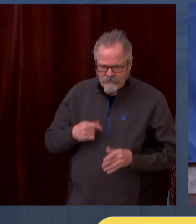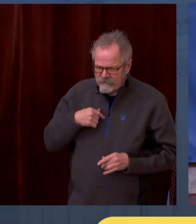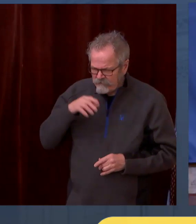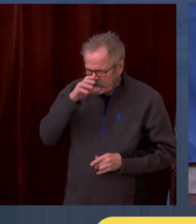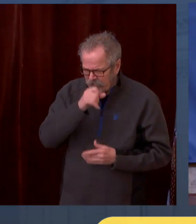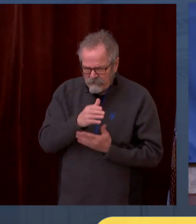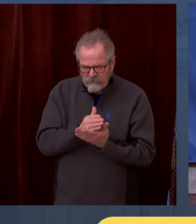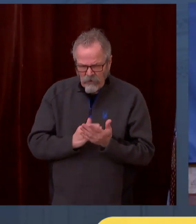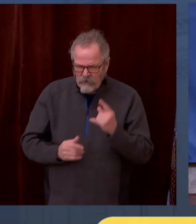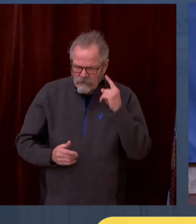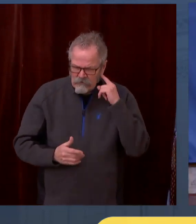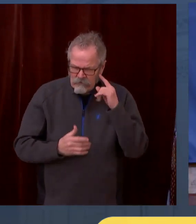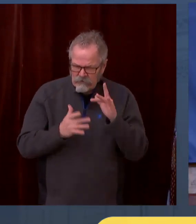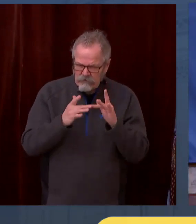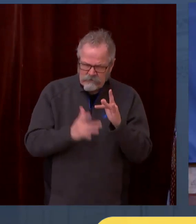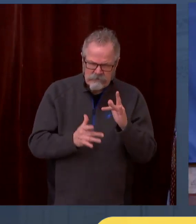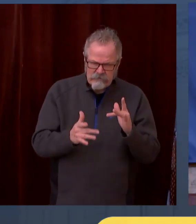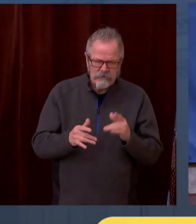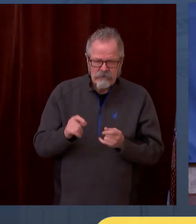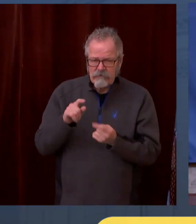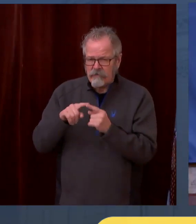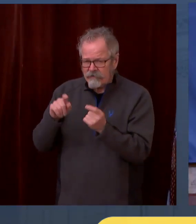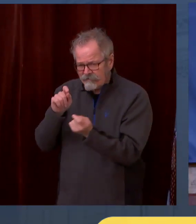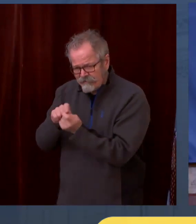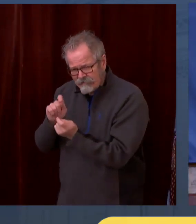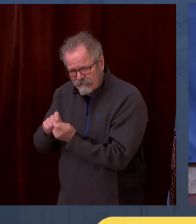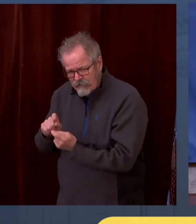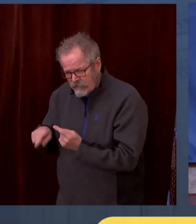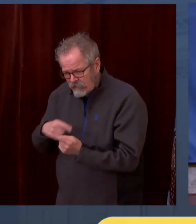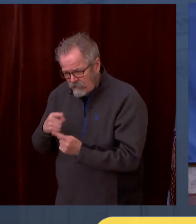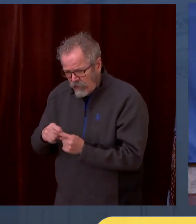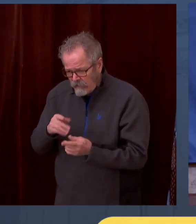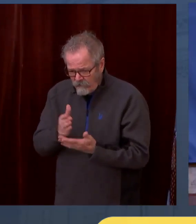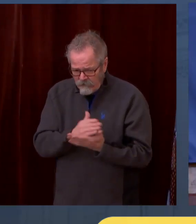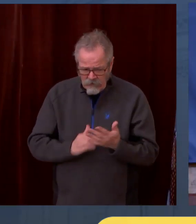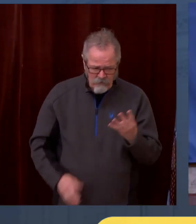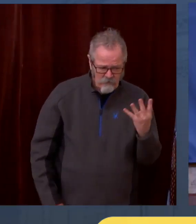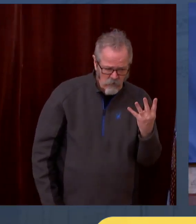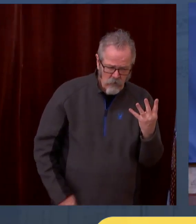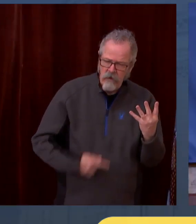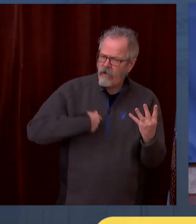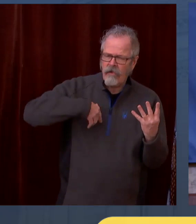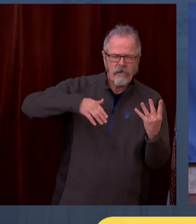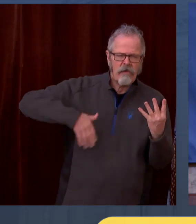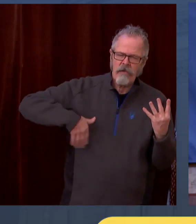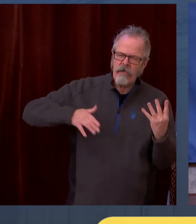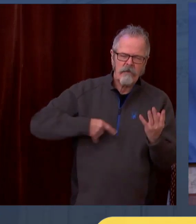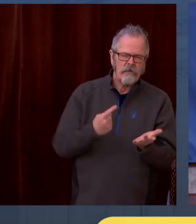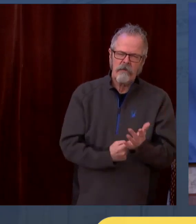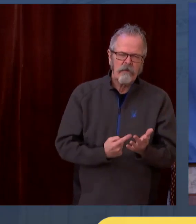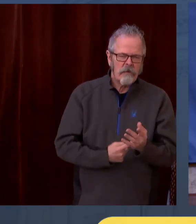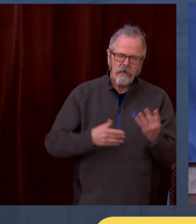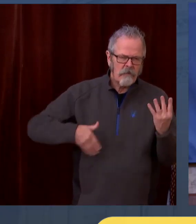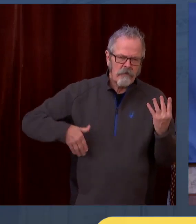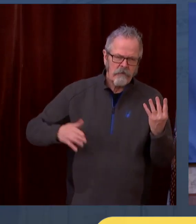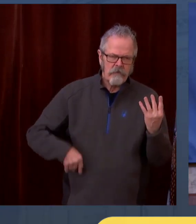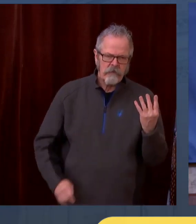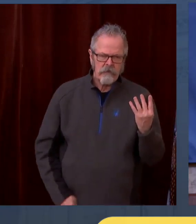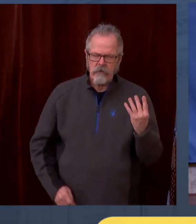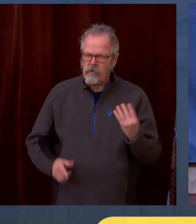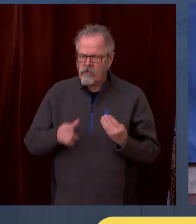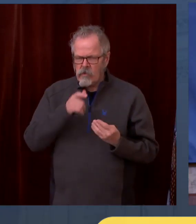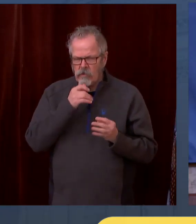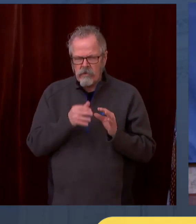got into this phase. We don't have any further guidance available at the moment. You said something about masks and I wasn't sure what it was.